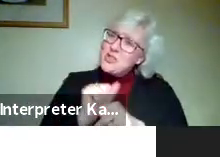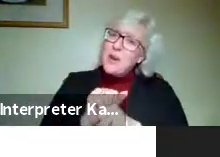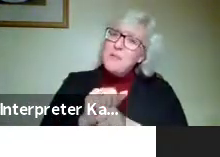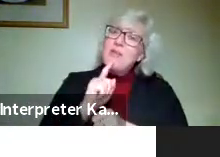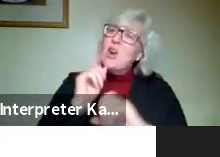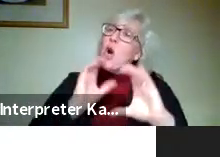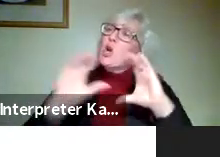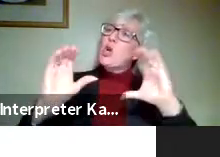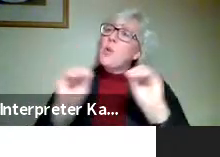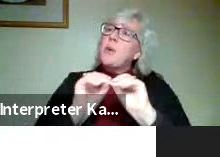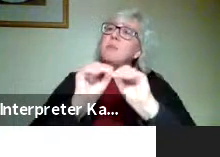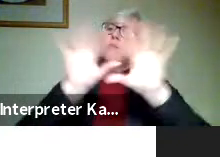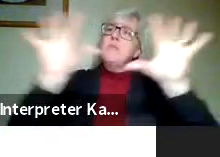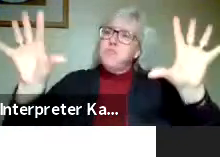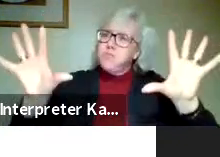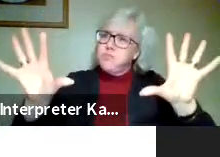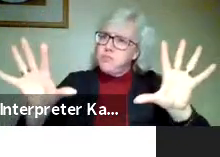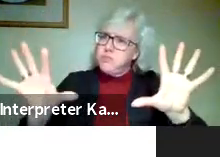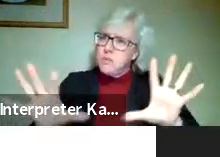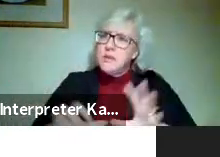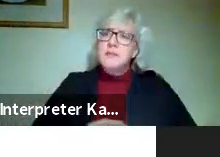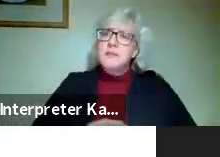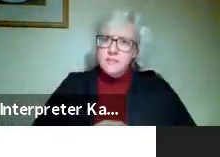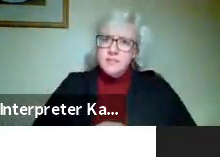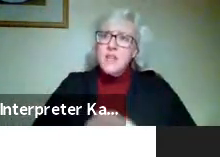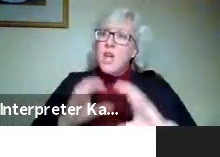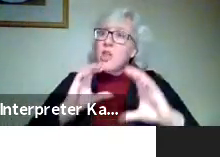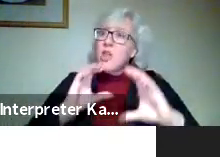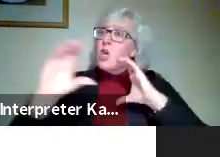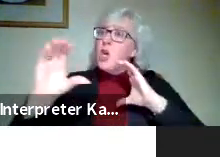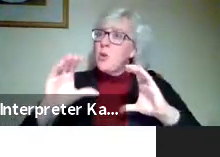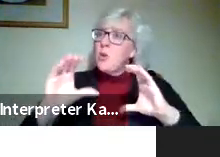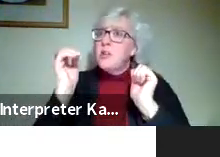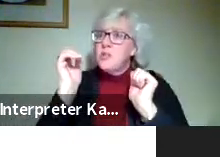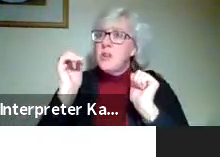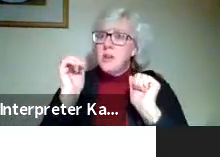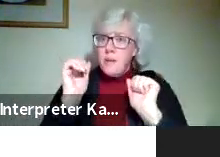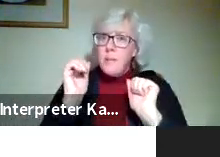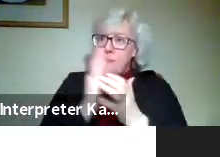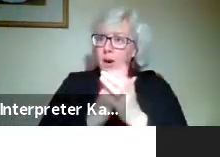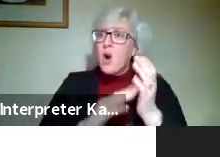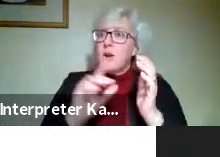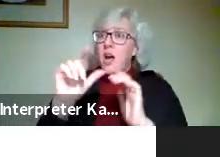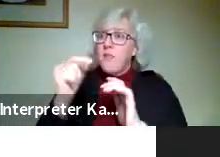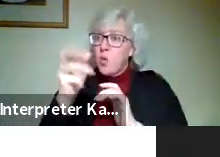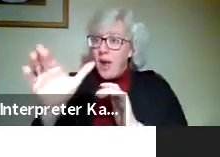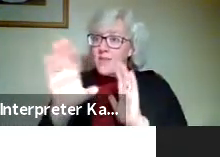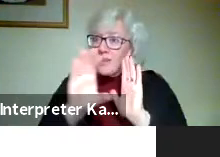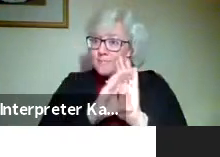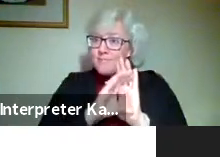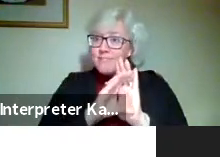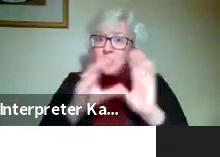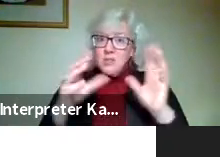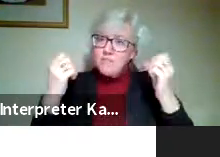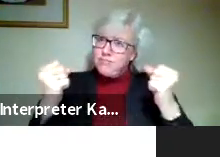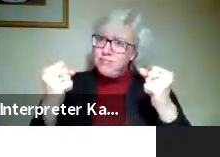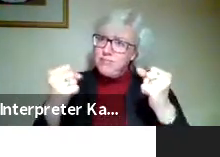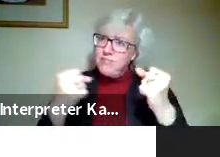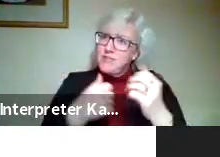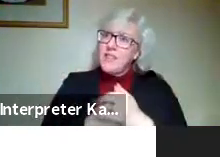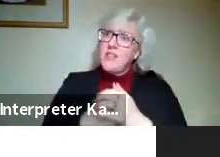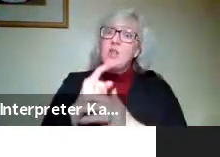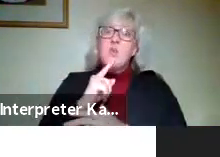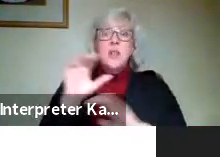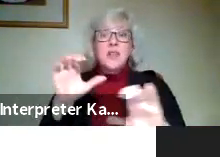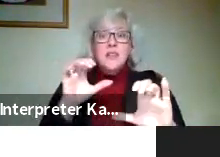communicative piece. The communication aspect of graphic communications is heavy. And this really